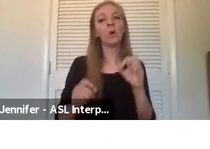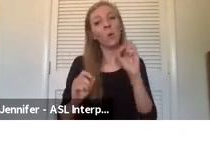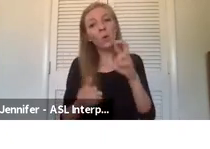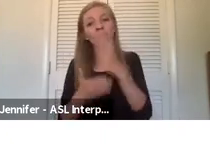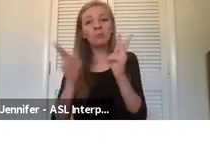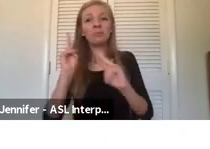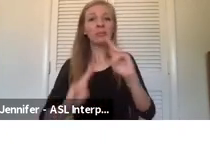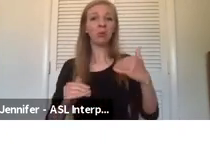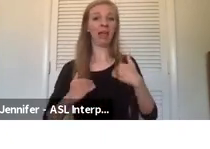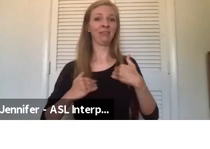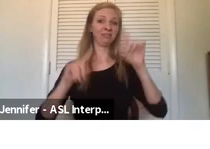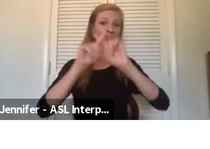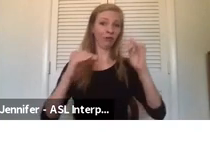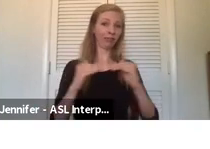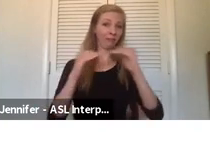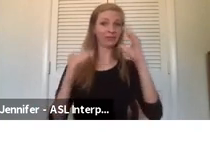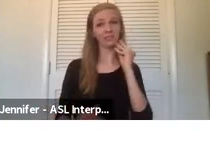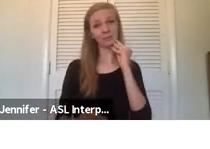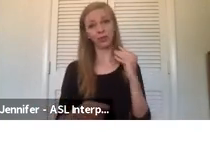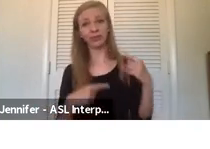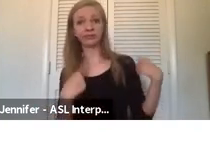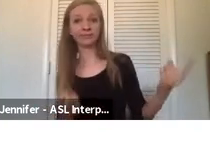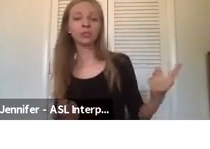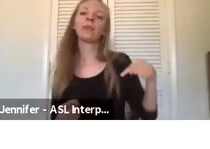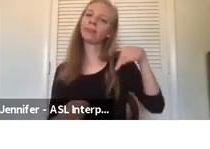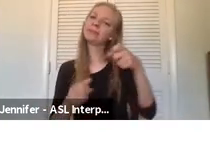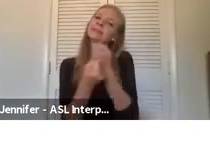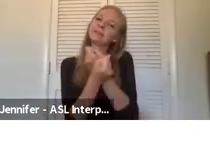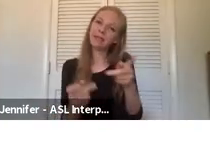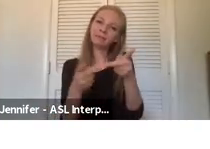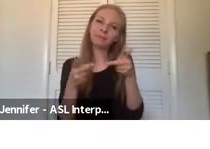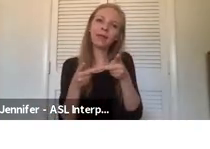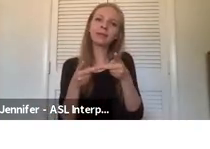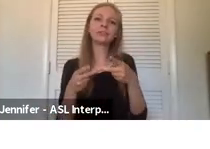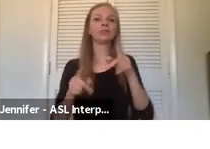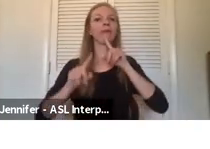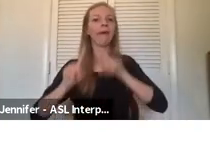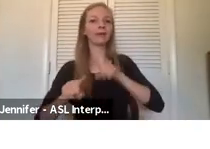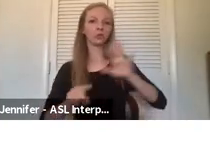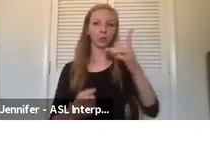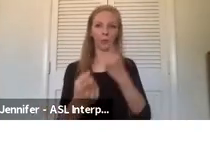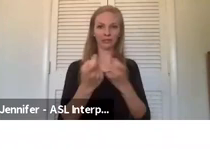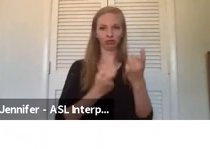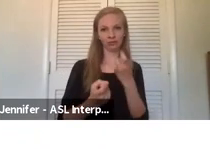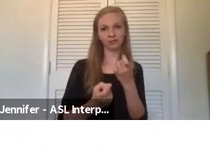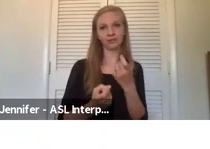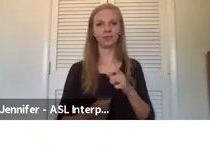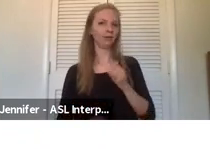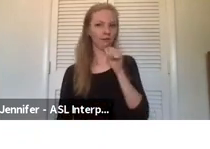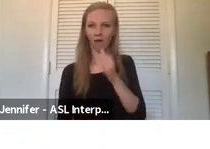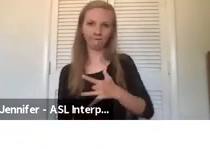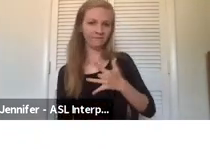different levels of experience. So this is a safe space to answer any kind of questions you have and not to feel